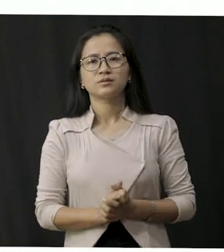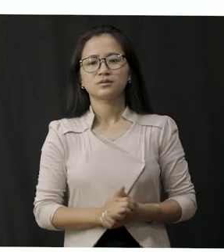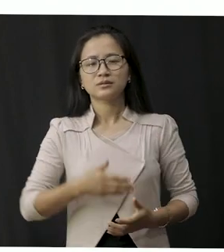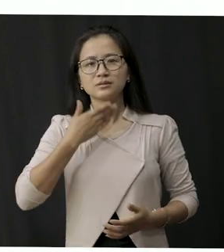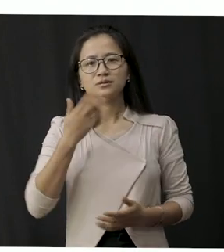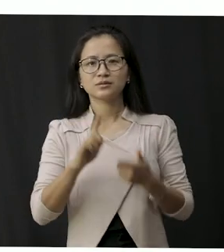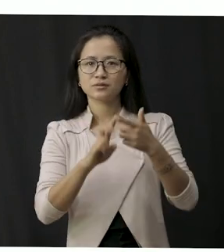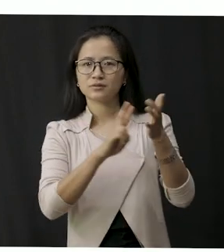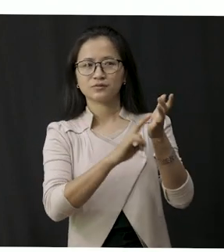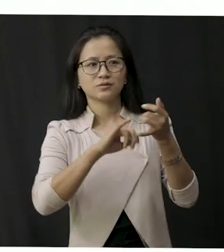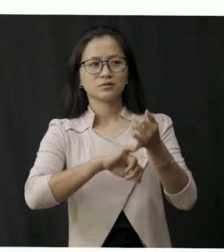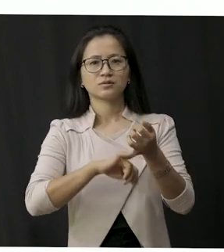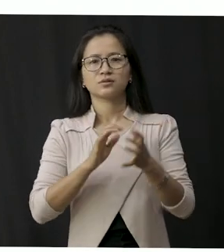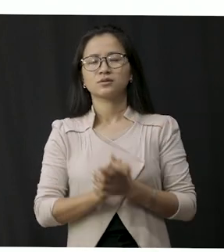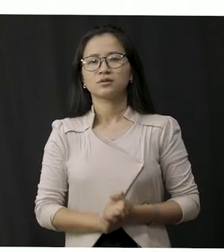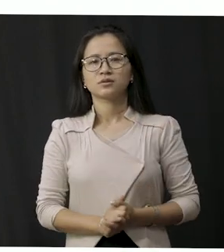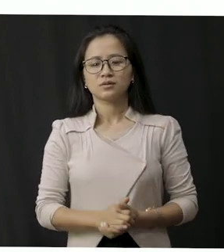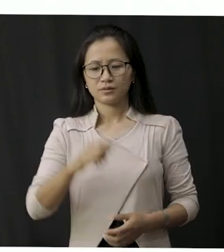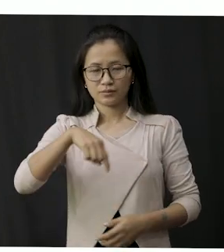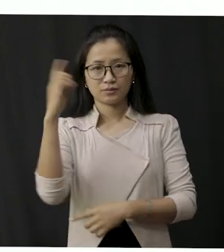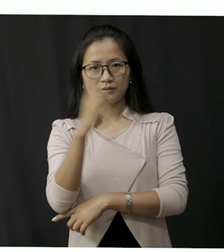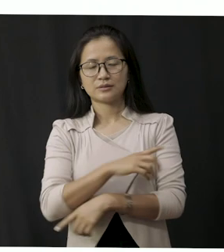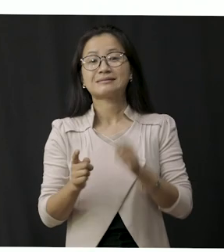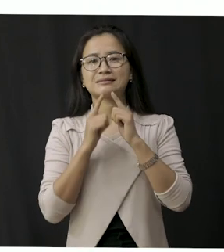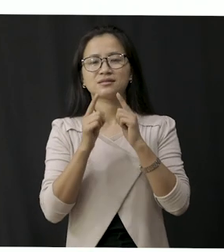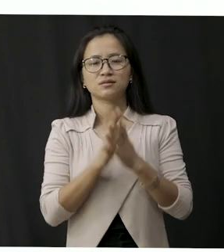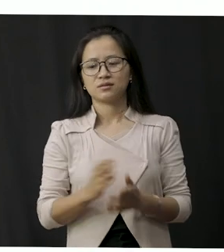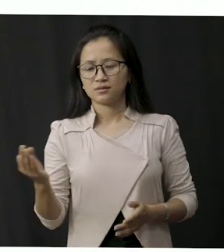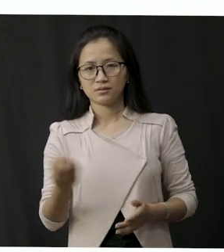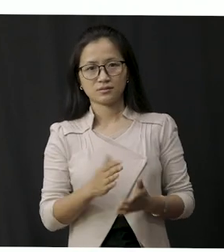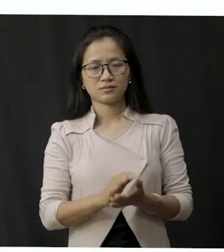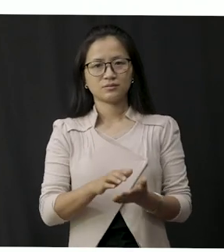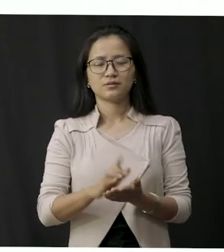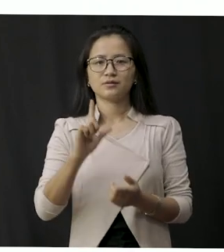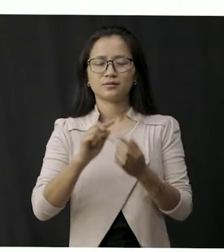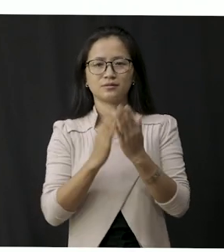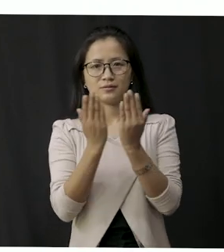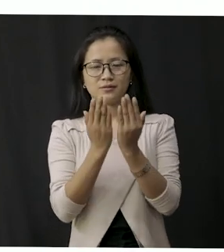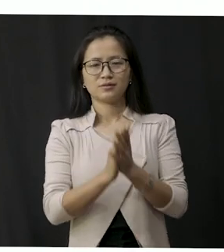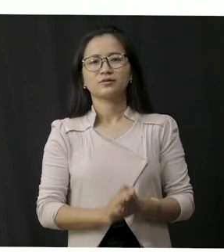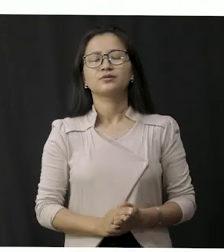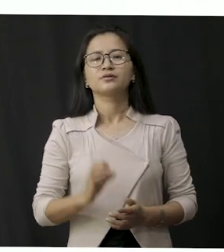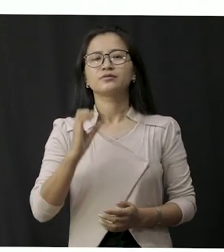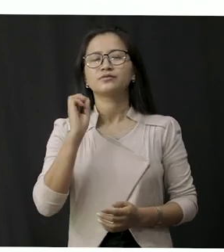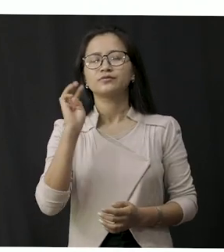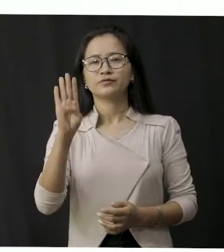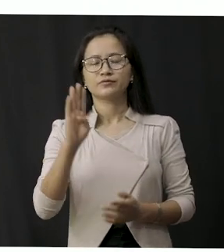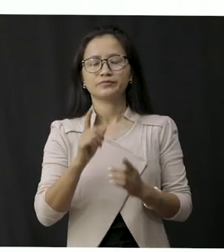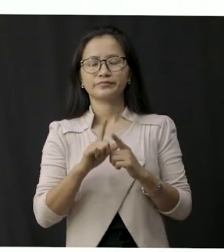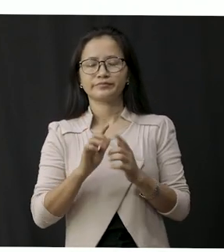your EVS and today we are going to discuss a new lesson that is lesson for Clothes